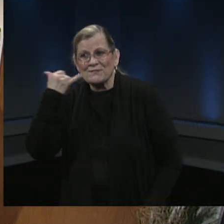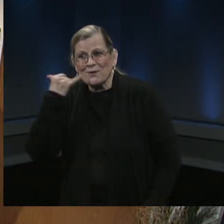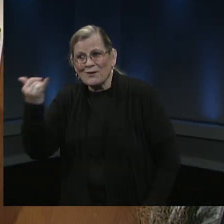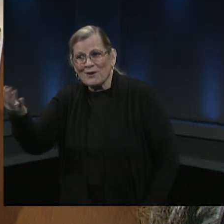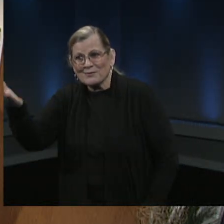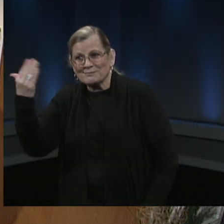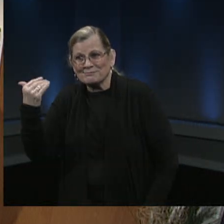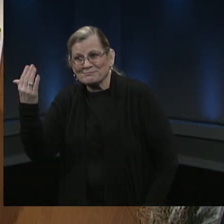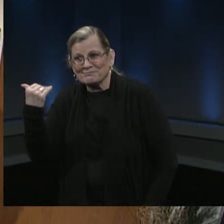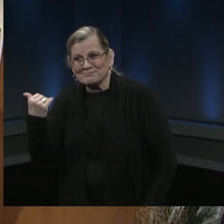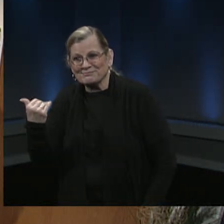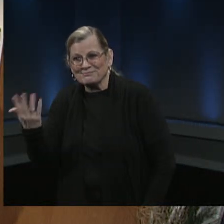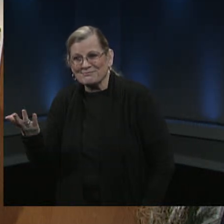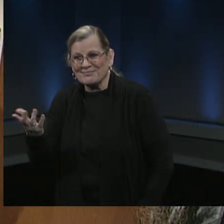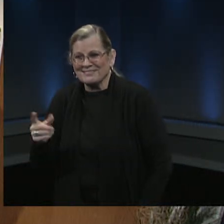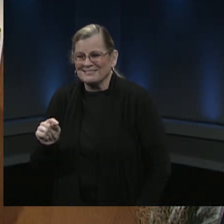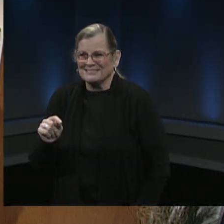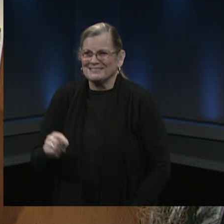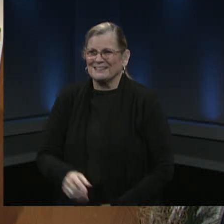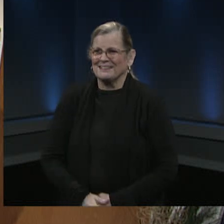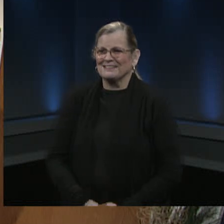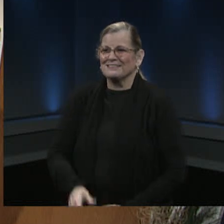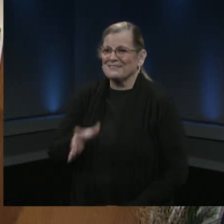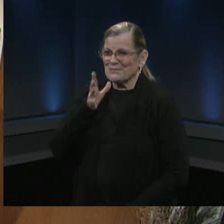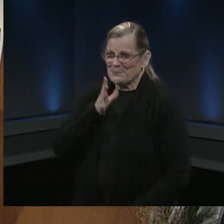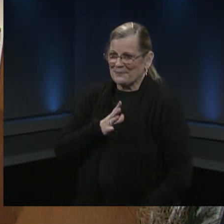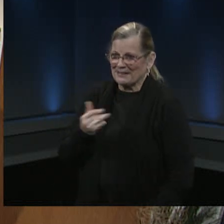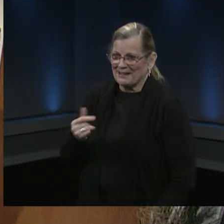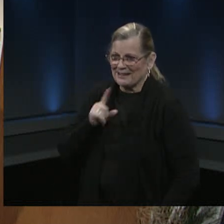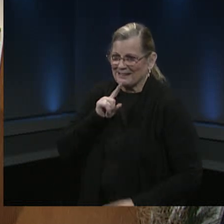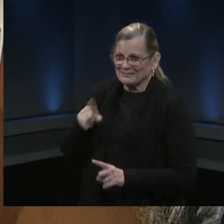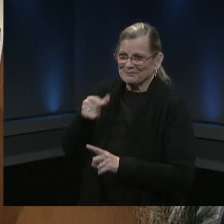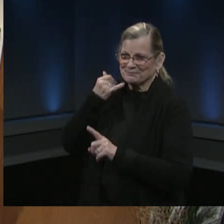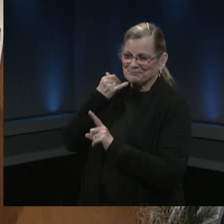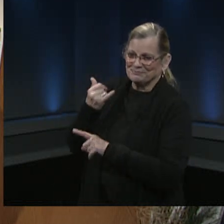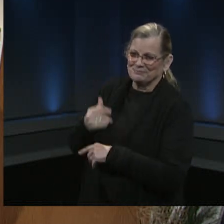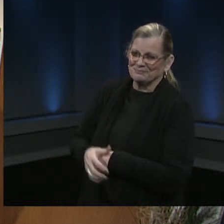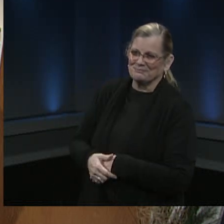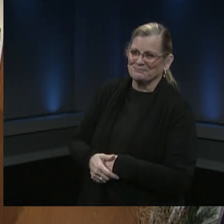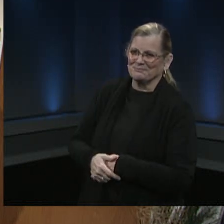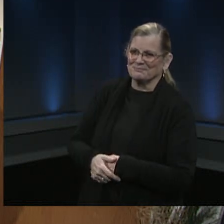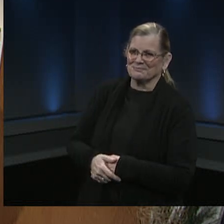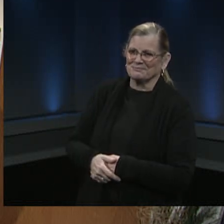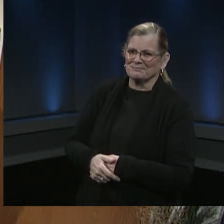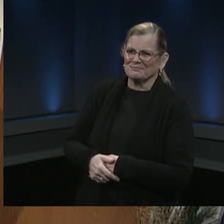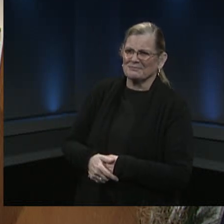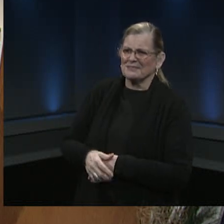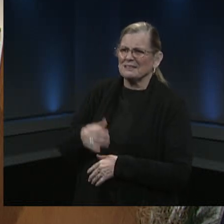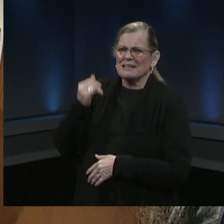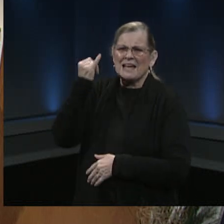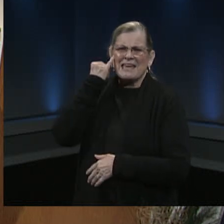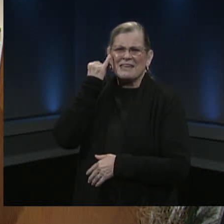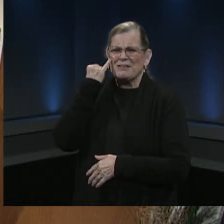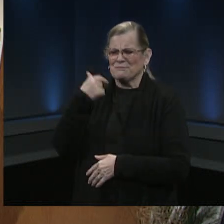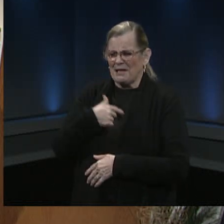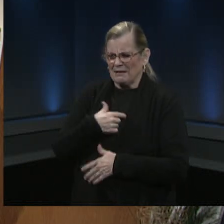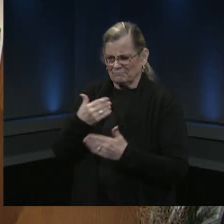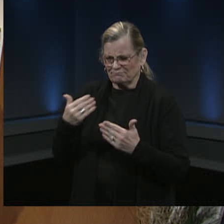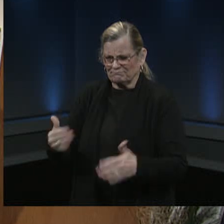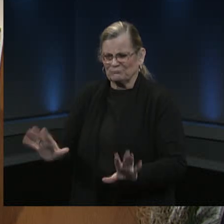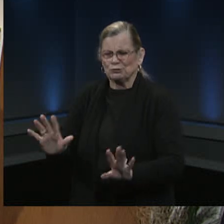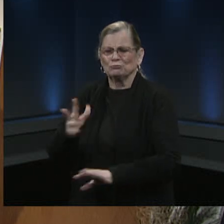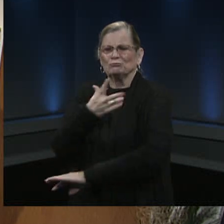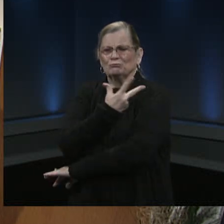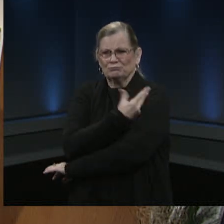vaccination town hall hi i had a question uh if i get the vaccination and um